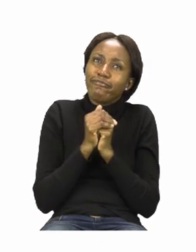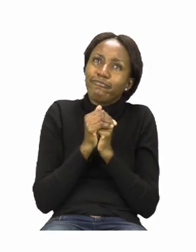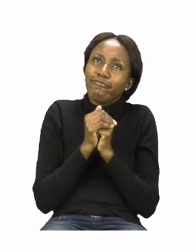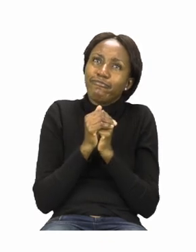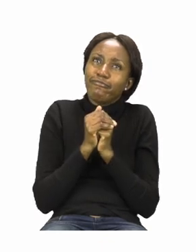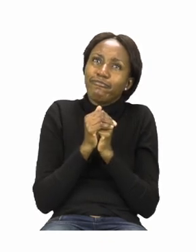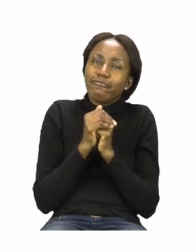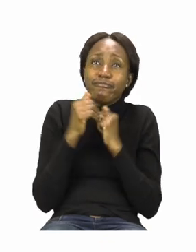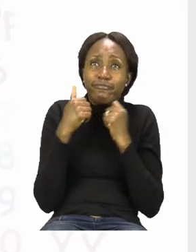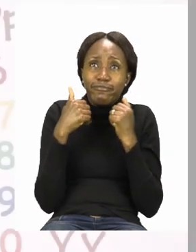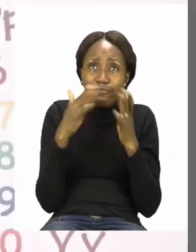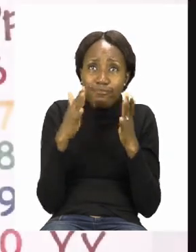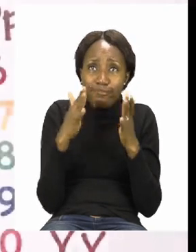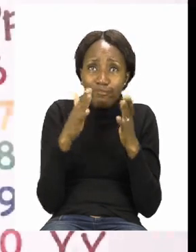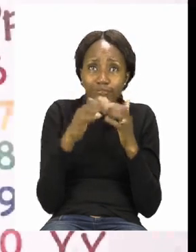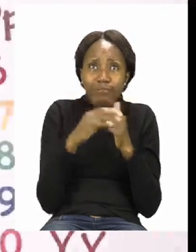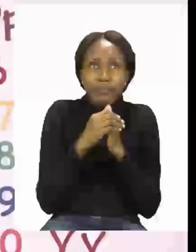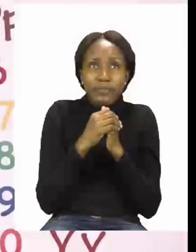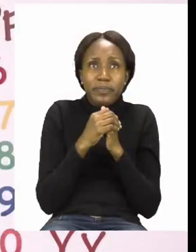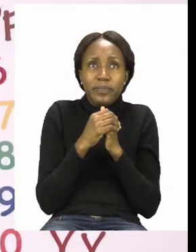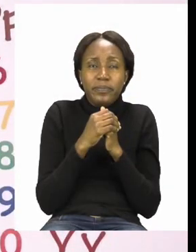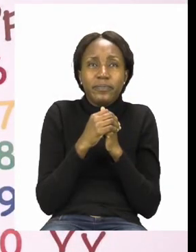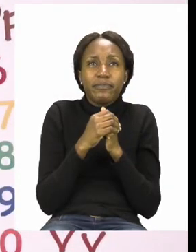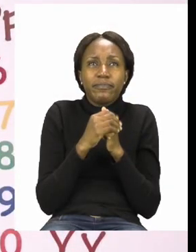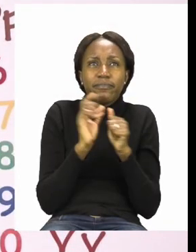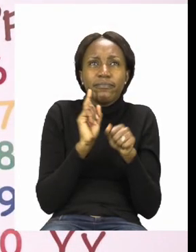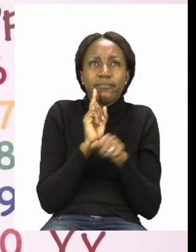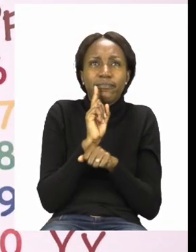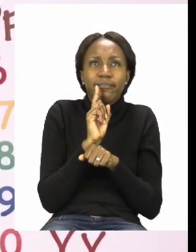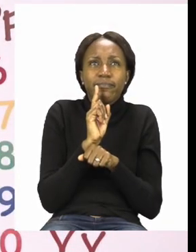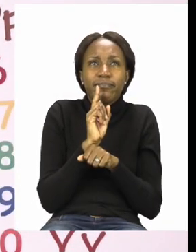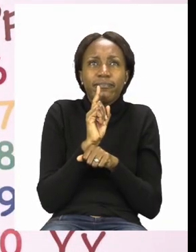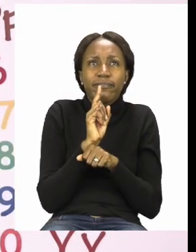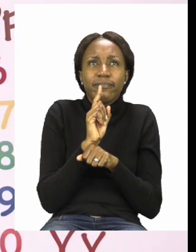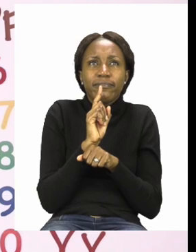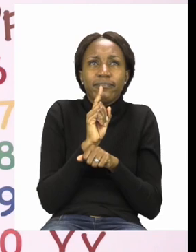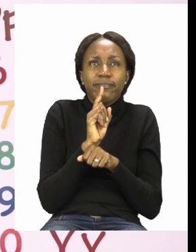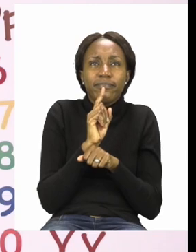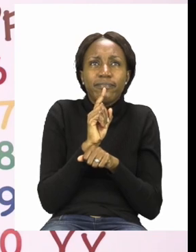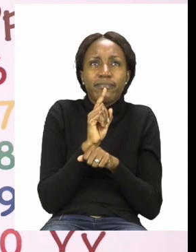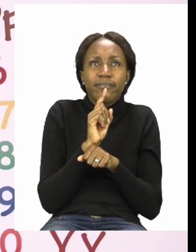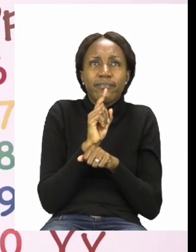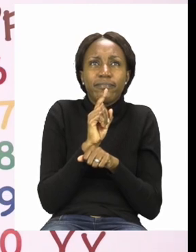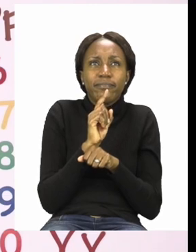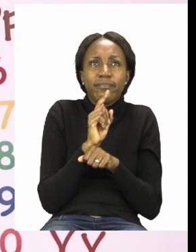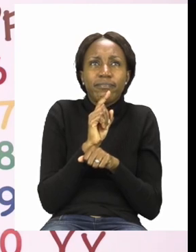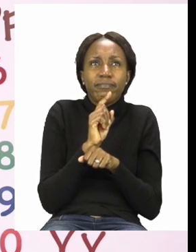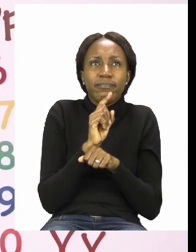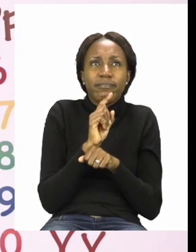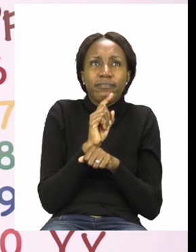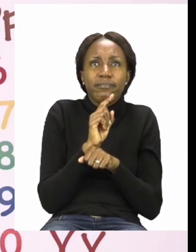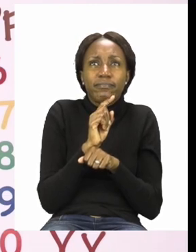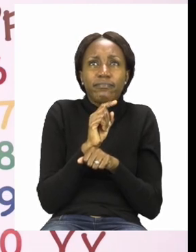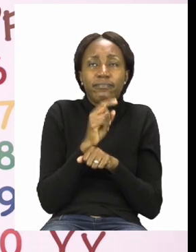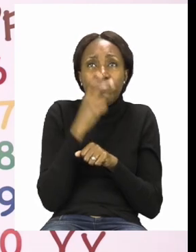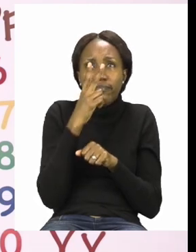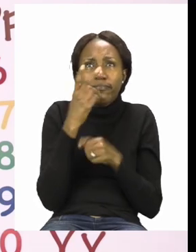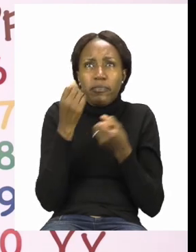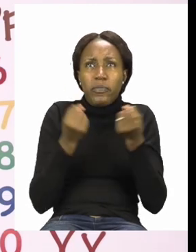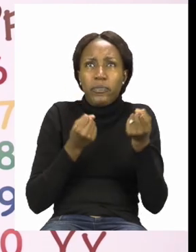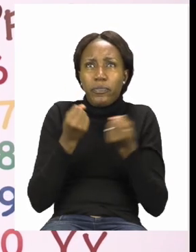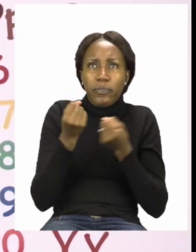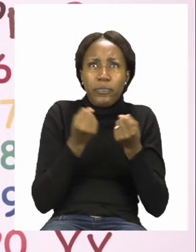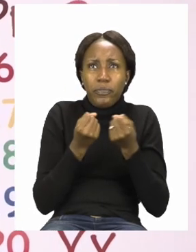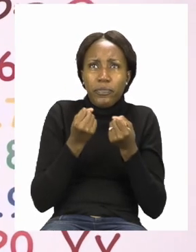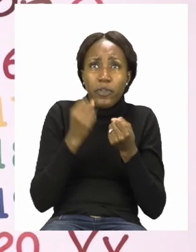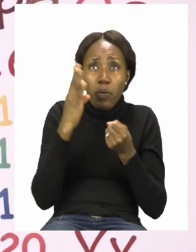take a look at the board. The first one that's in your booklet is the one where it has a car and it's